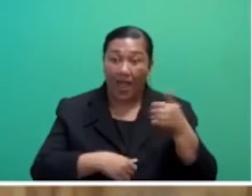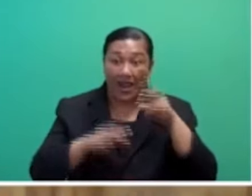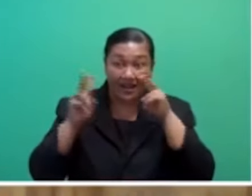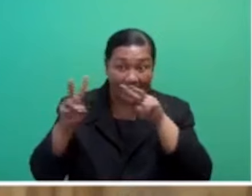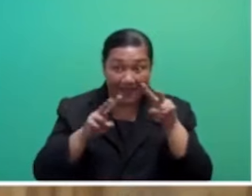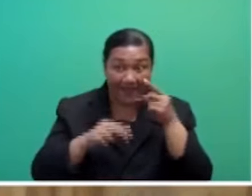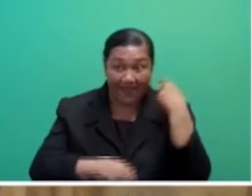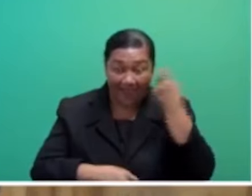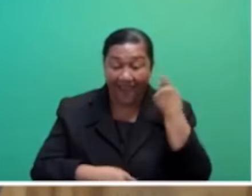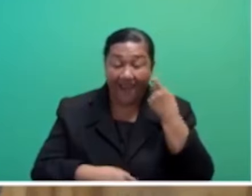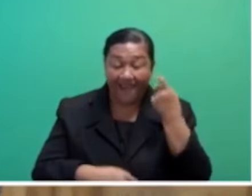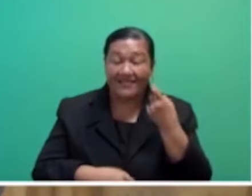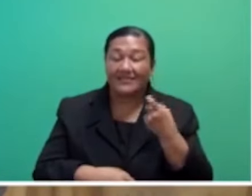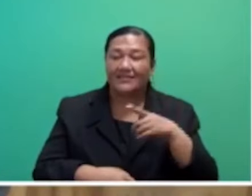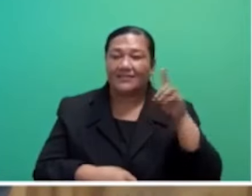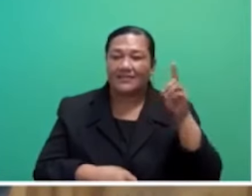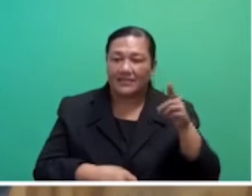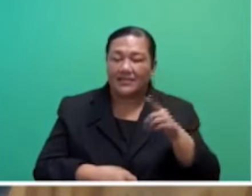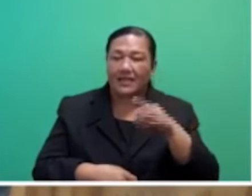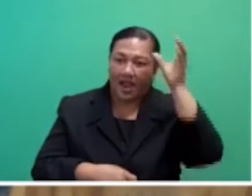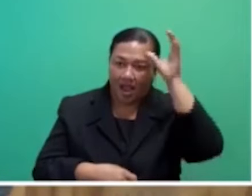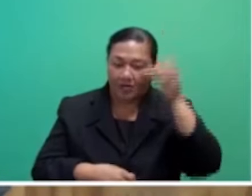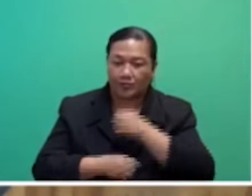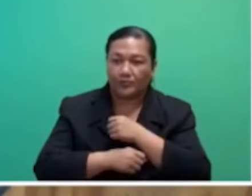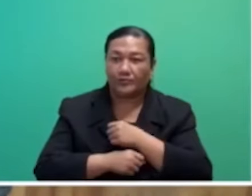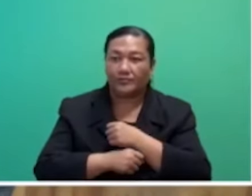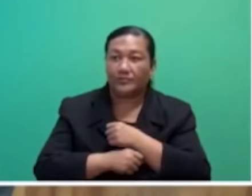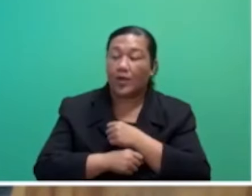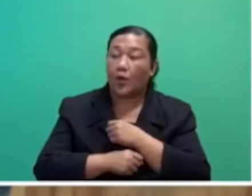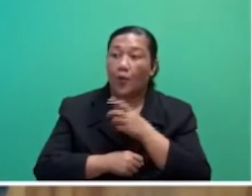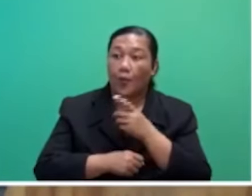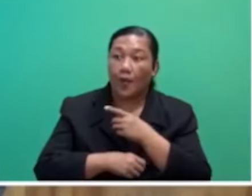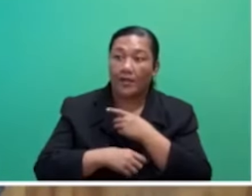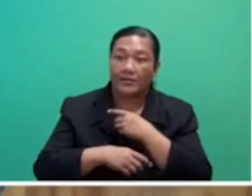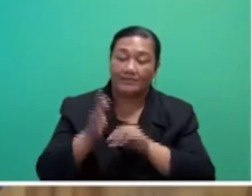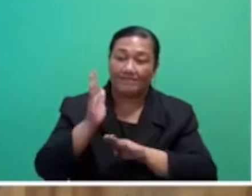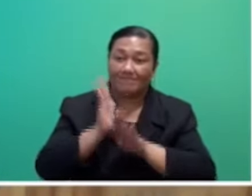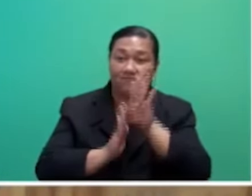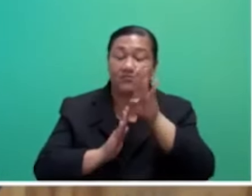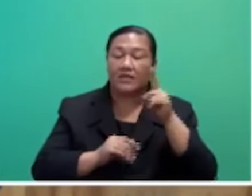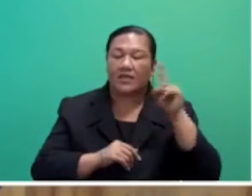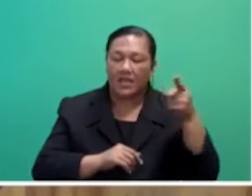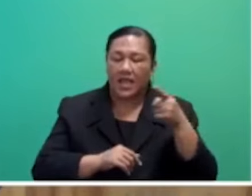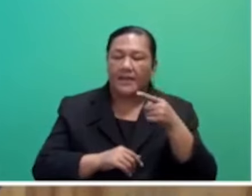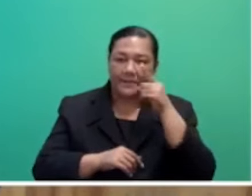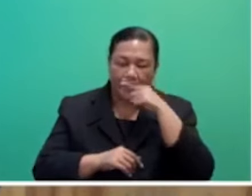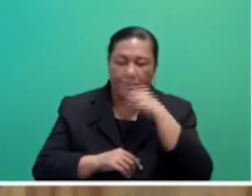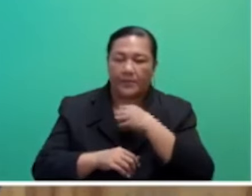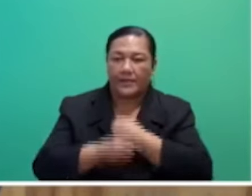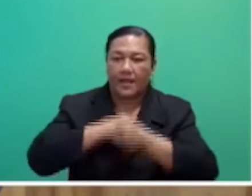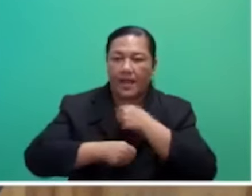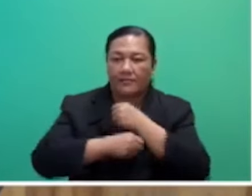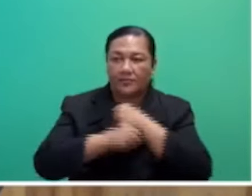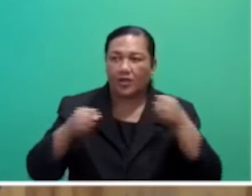and the nation will grow stronger. Honourable Speaker, no matter how many forums,